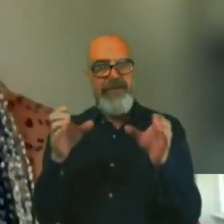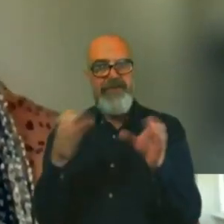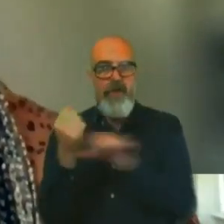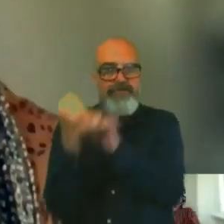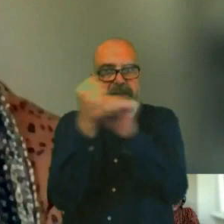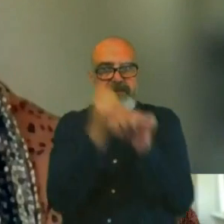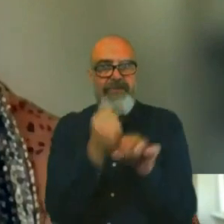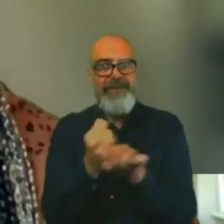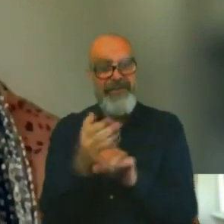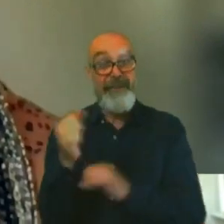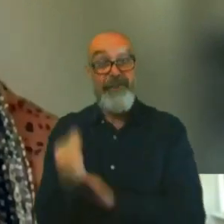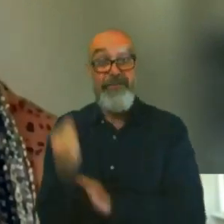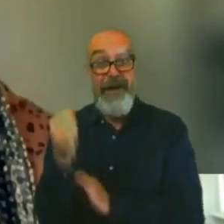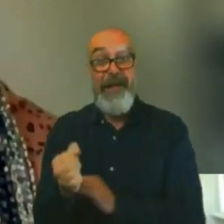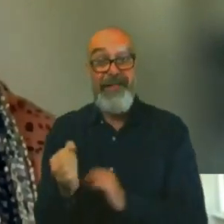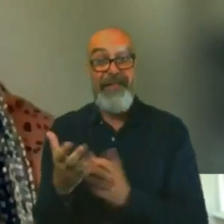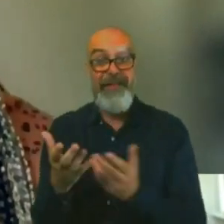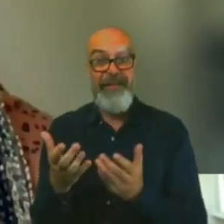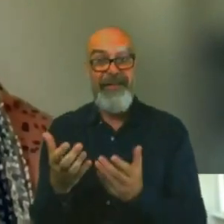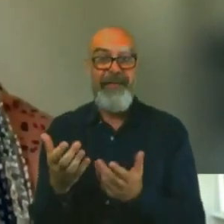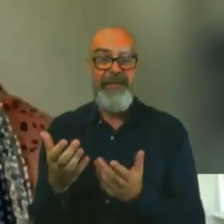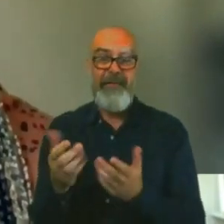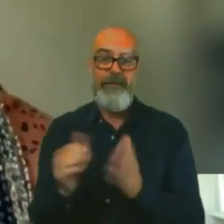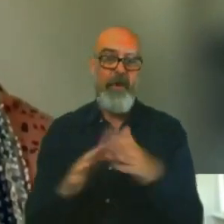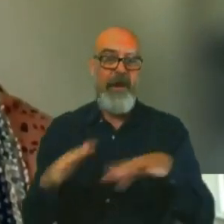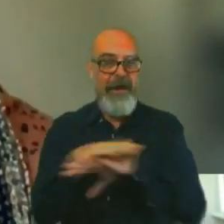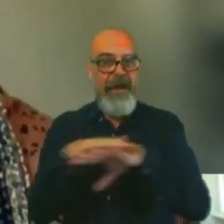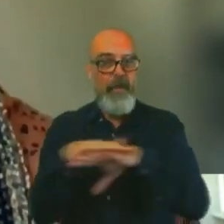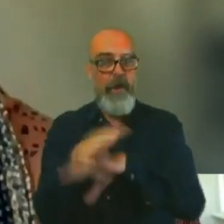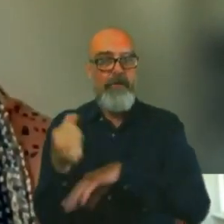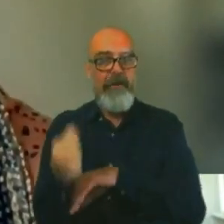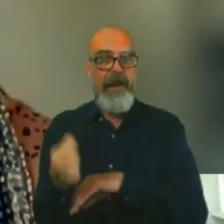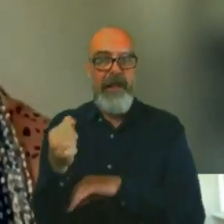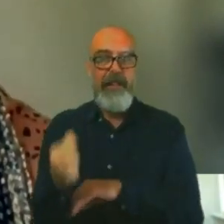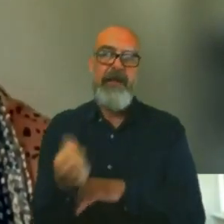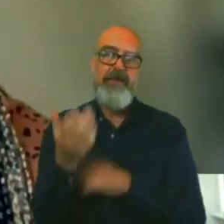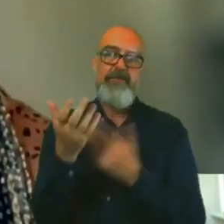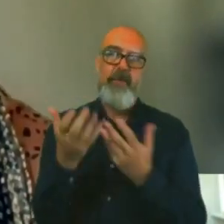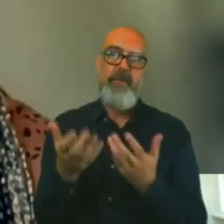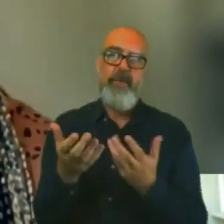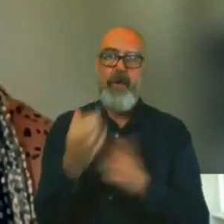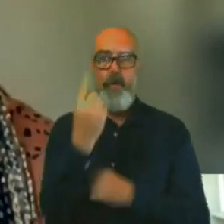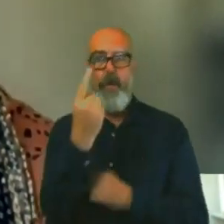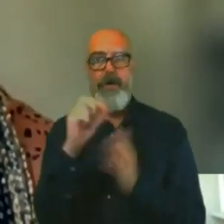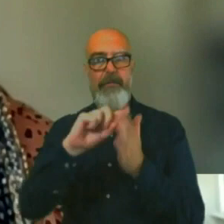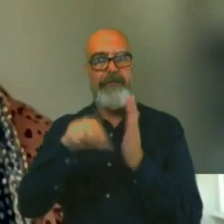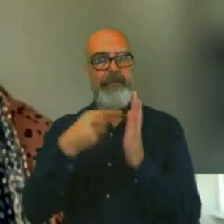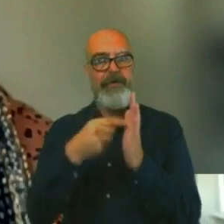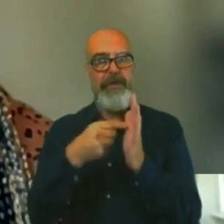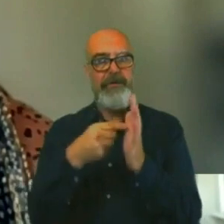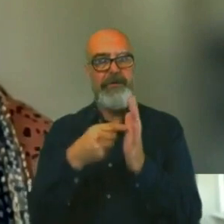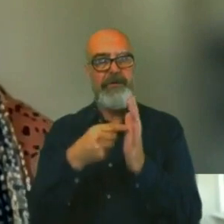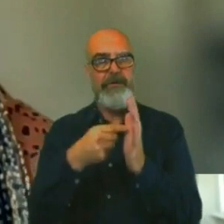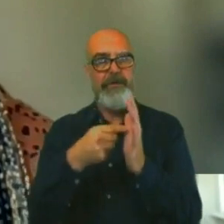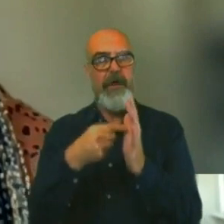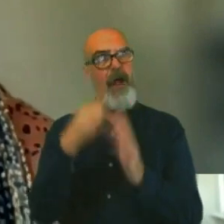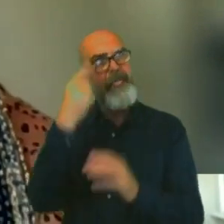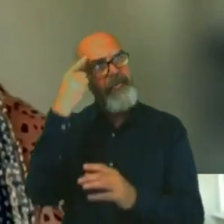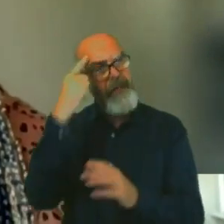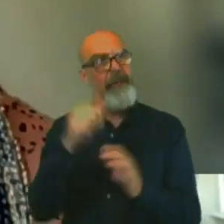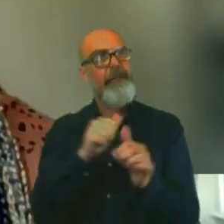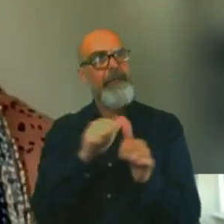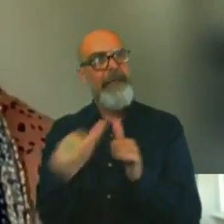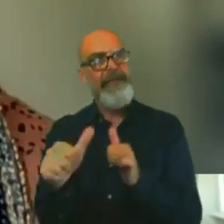so for Network Rail. And one of the projects I think was most rewarding for me